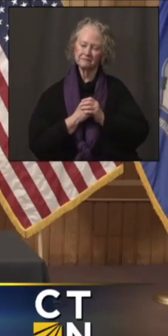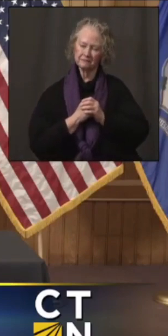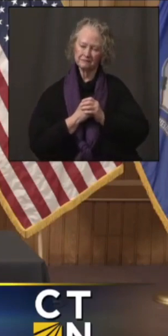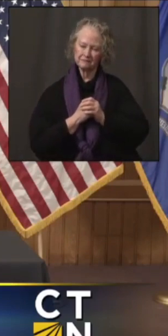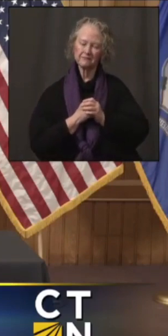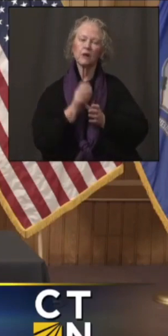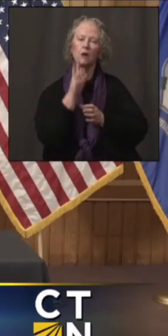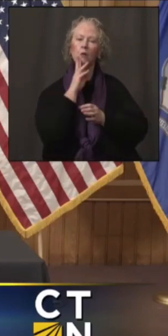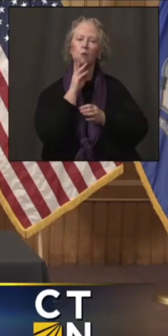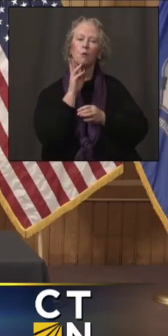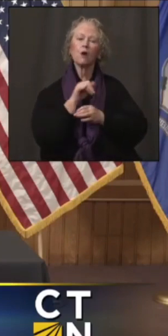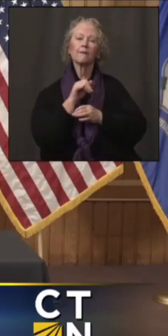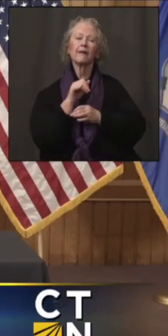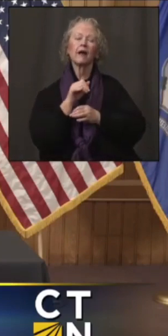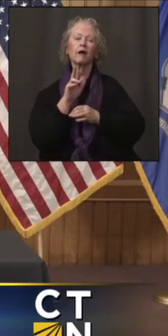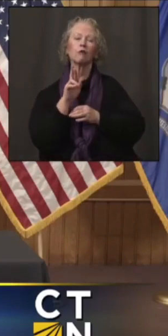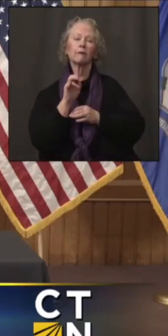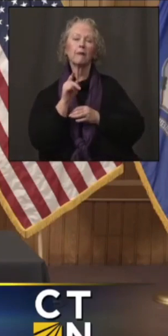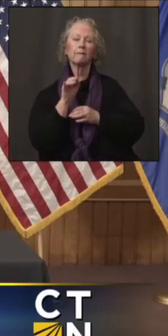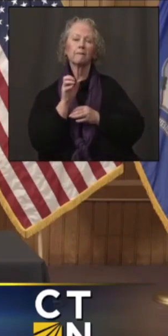The Waterbury Republican American.